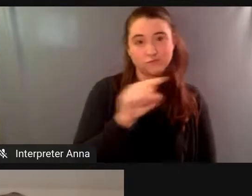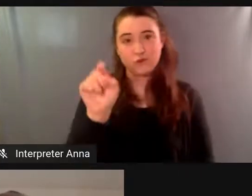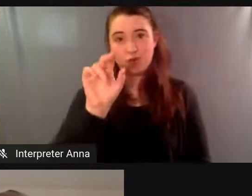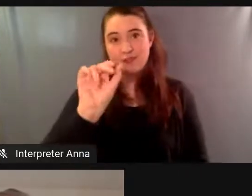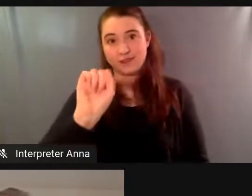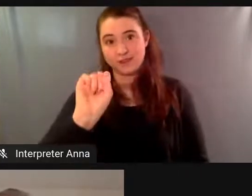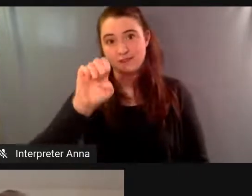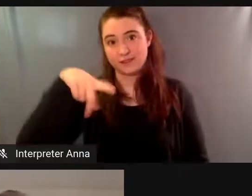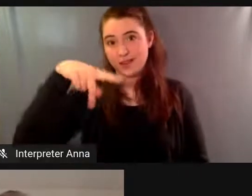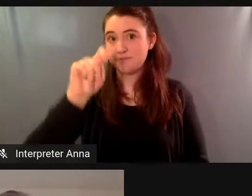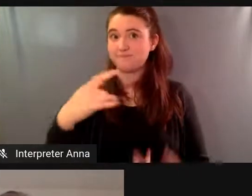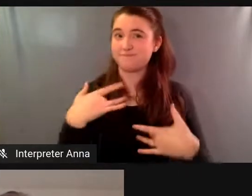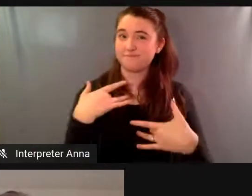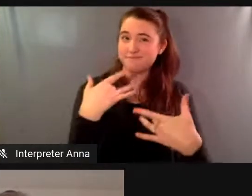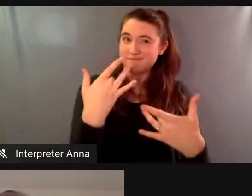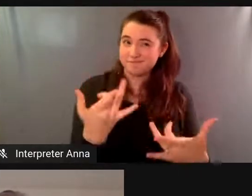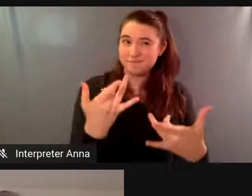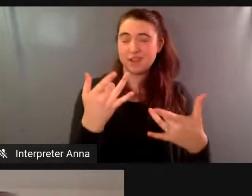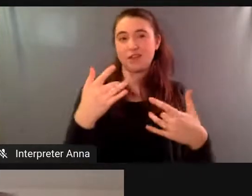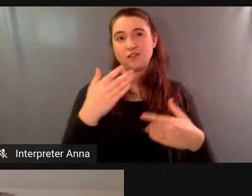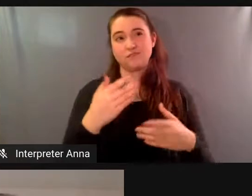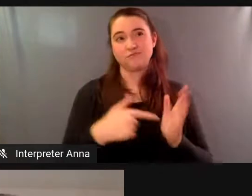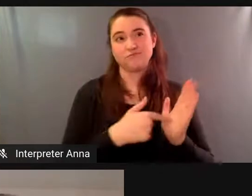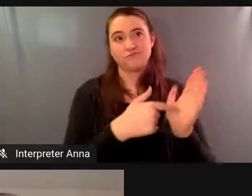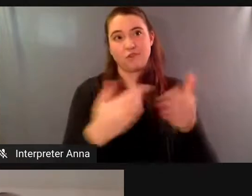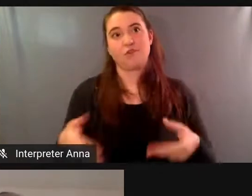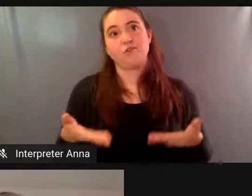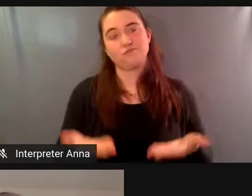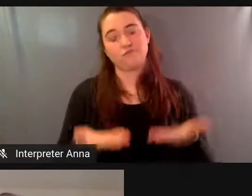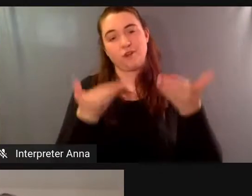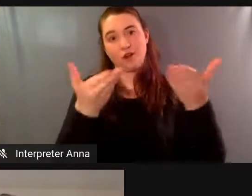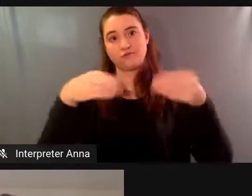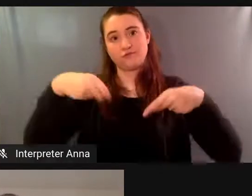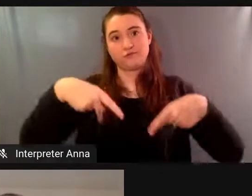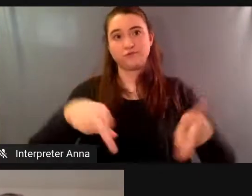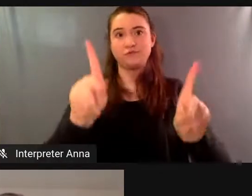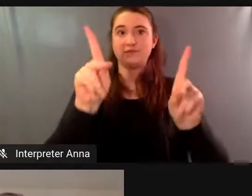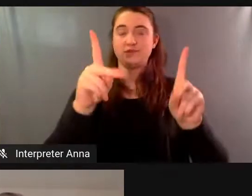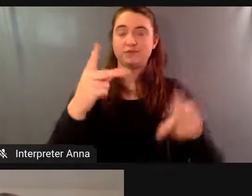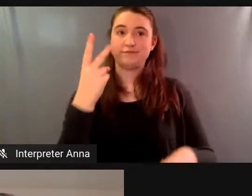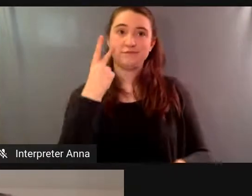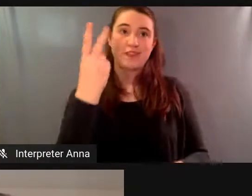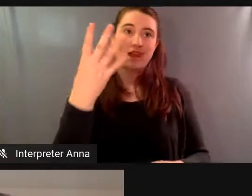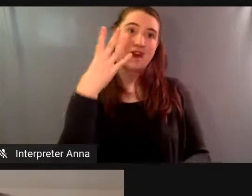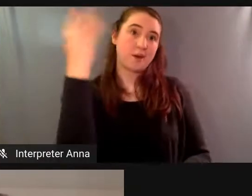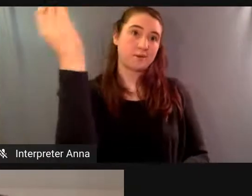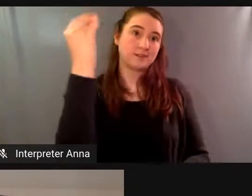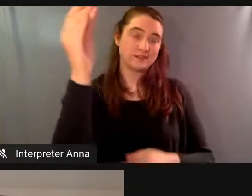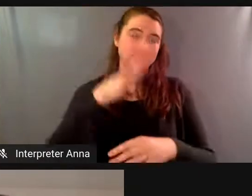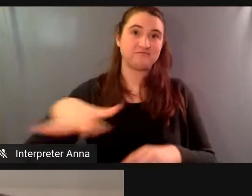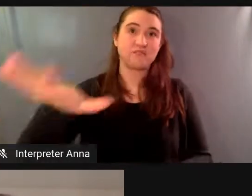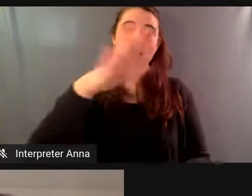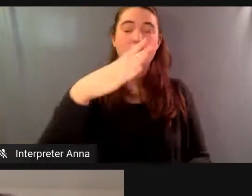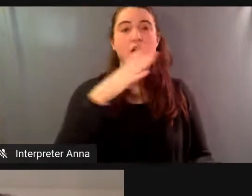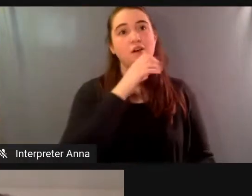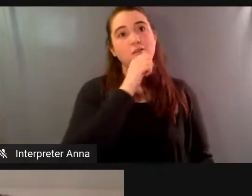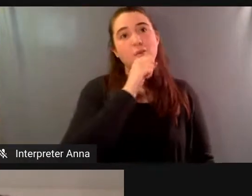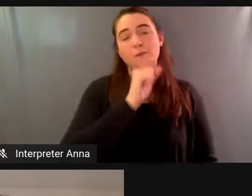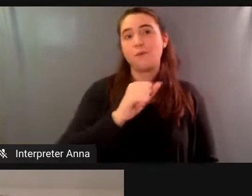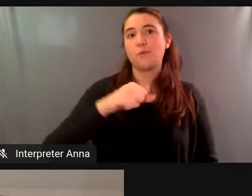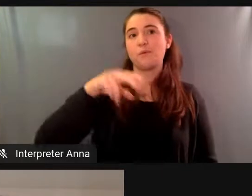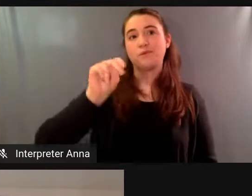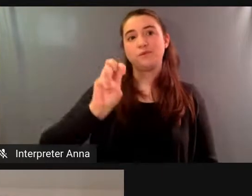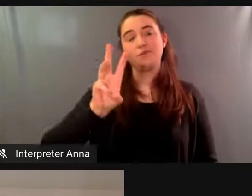outdoors on the lawns of many of the gilded age mansions owned by the newport preservation society we also screen